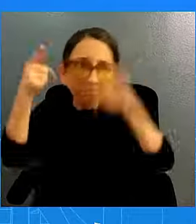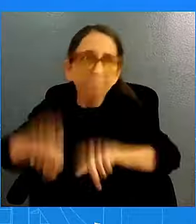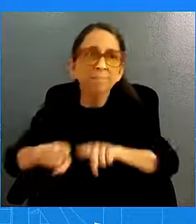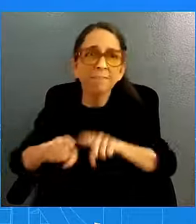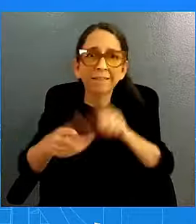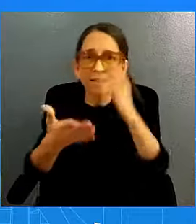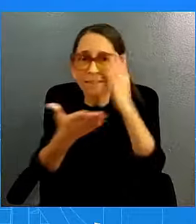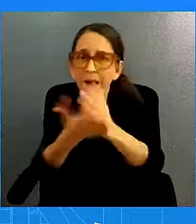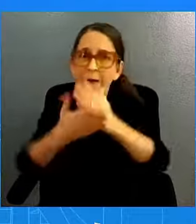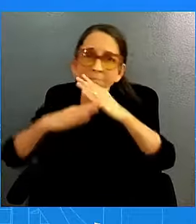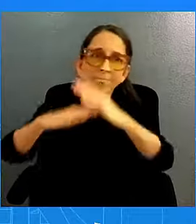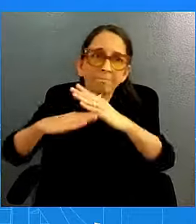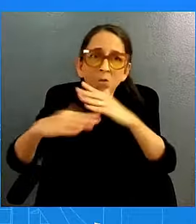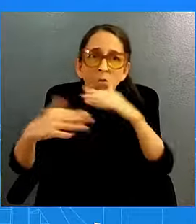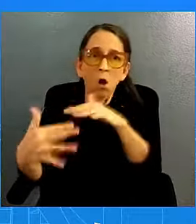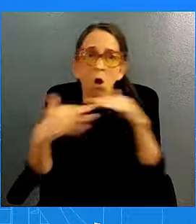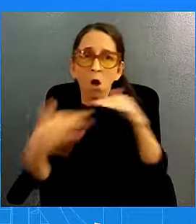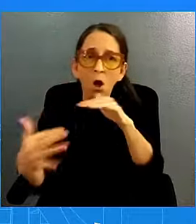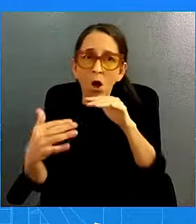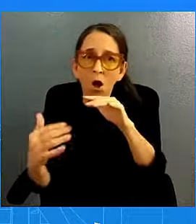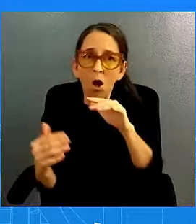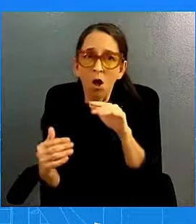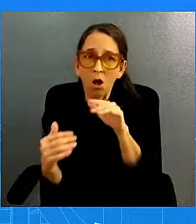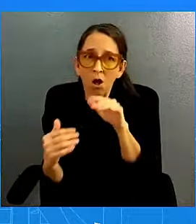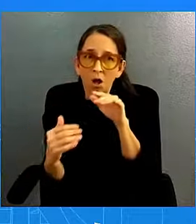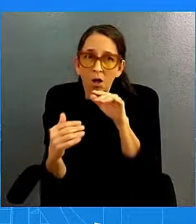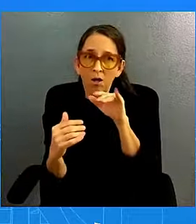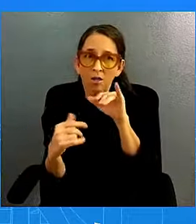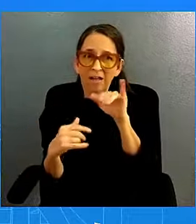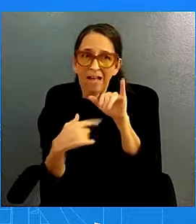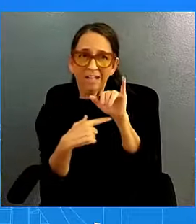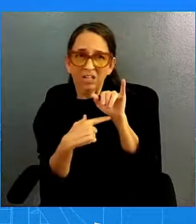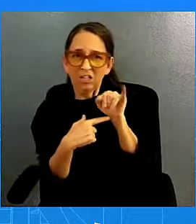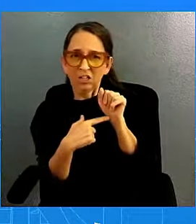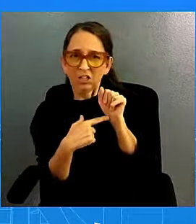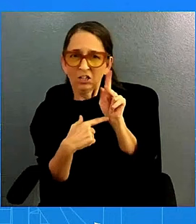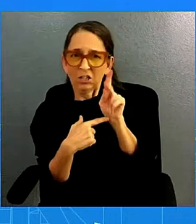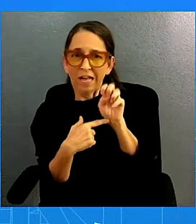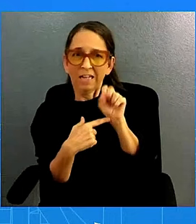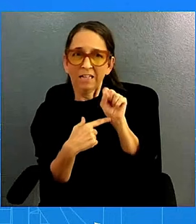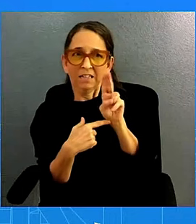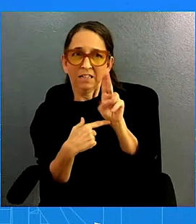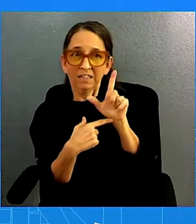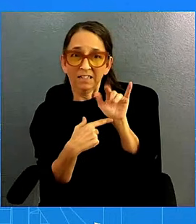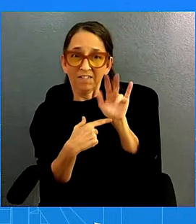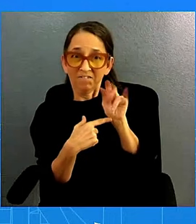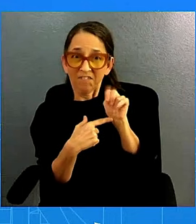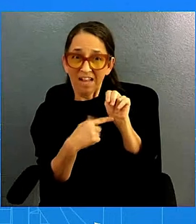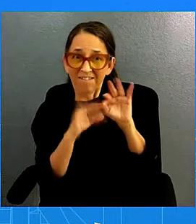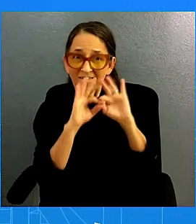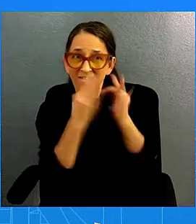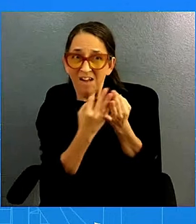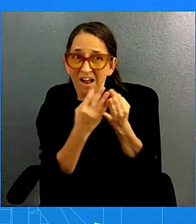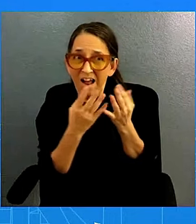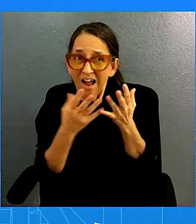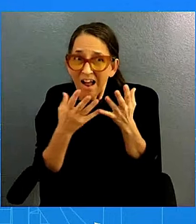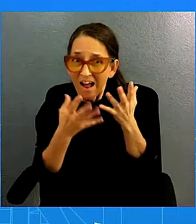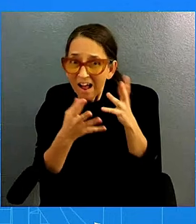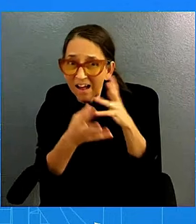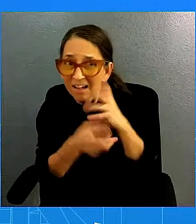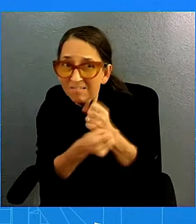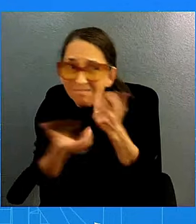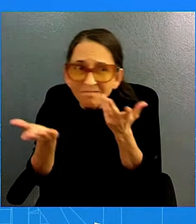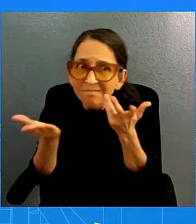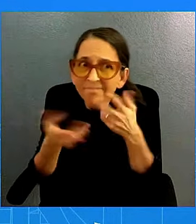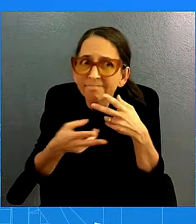families again. And I'm wondering what the administration's message is to them. Well, number one, that we haven't forgotten their loved ones. Number two, that we're going to do everything we can to get them